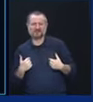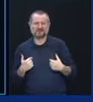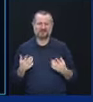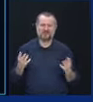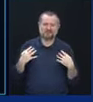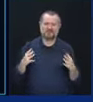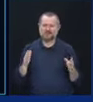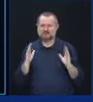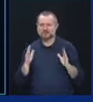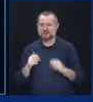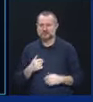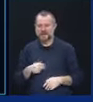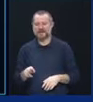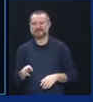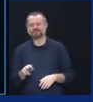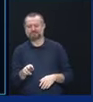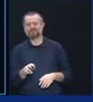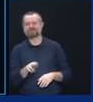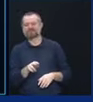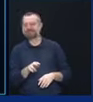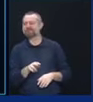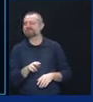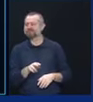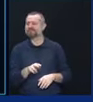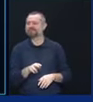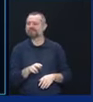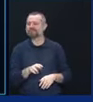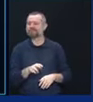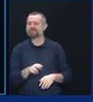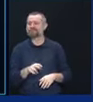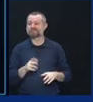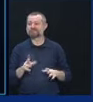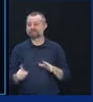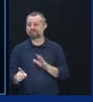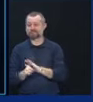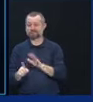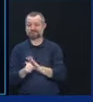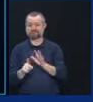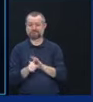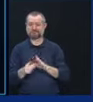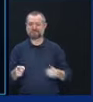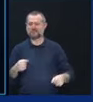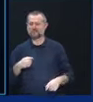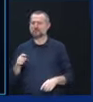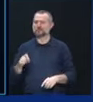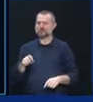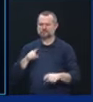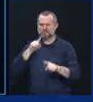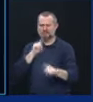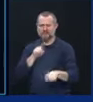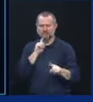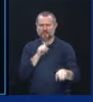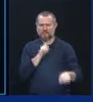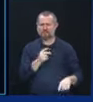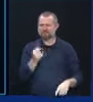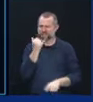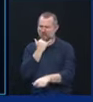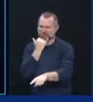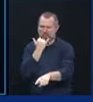you have to knock it down and counter it and counter it aggressively.